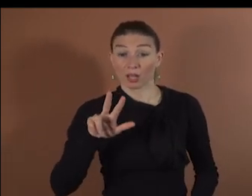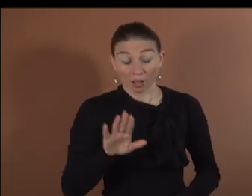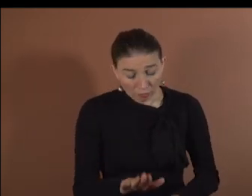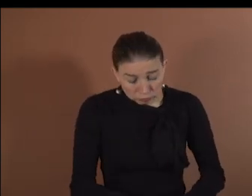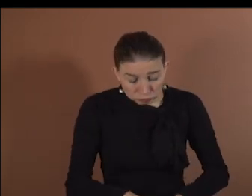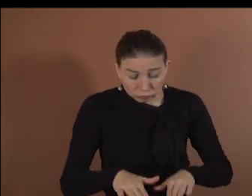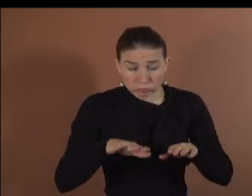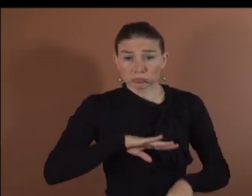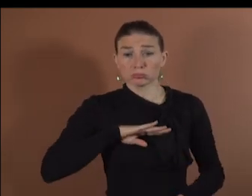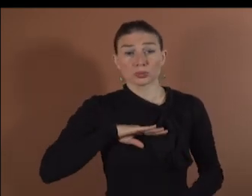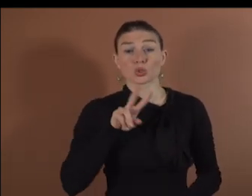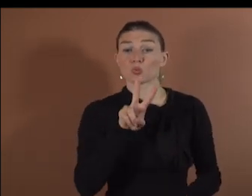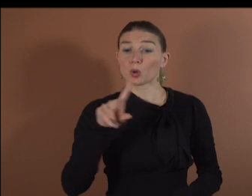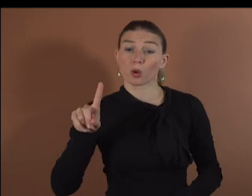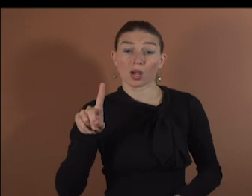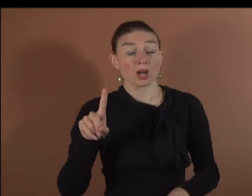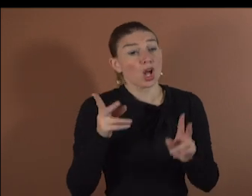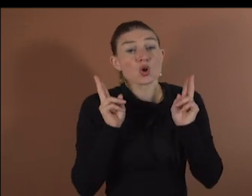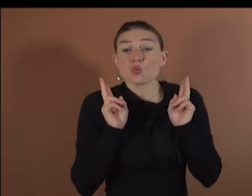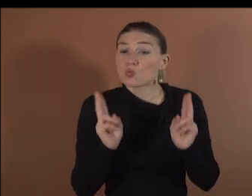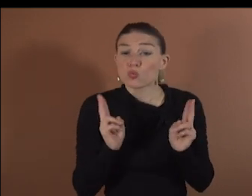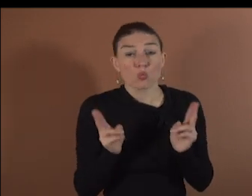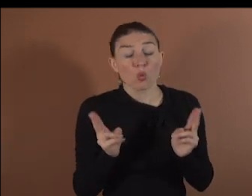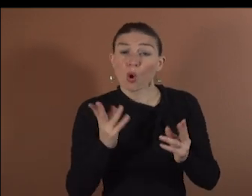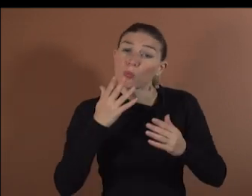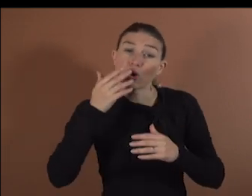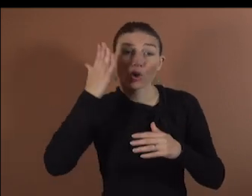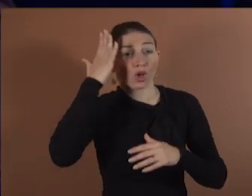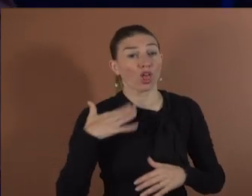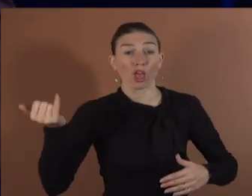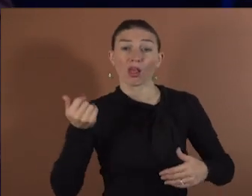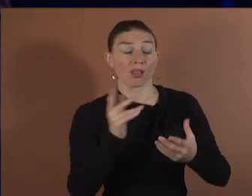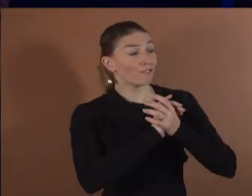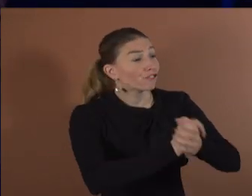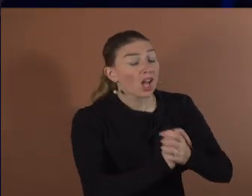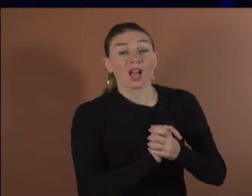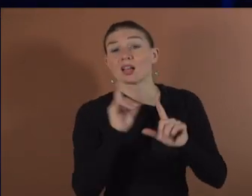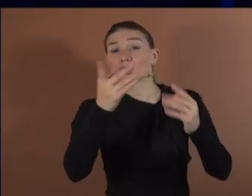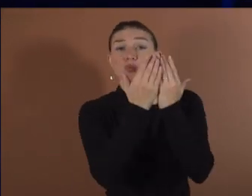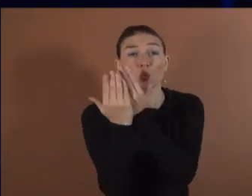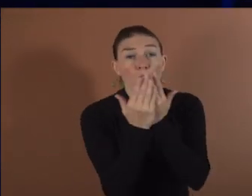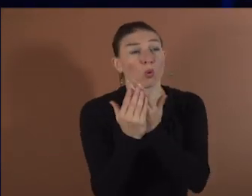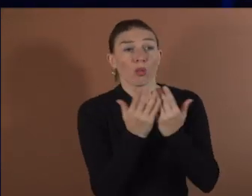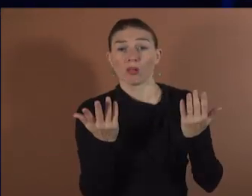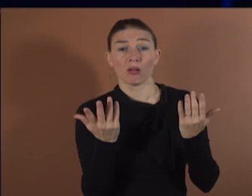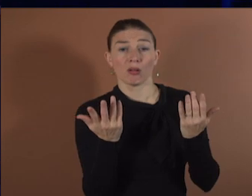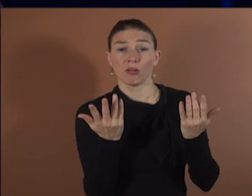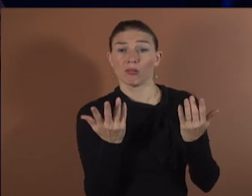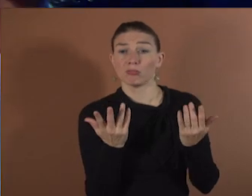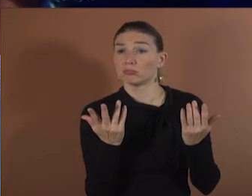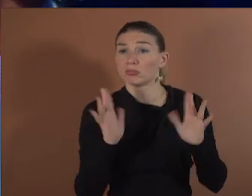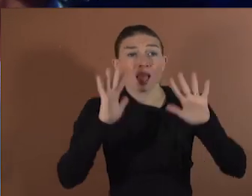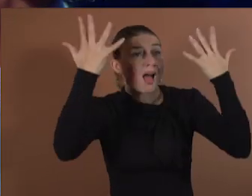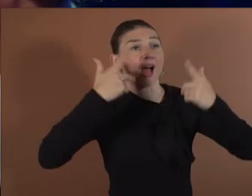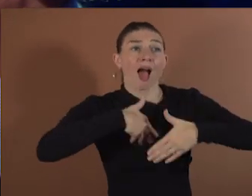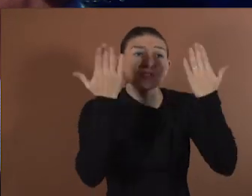was a fully normal girl. She had friends. She went to school. She enjoyed life.